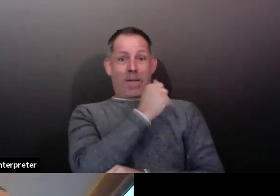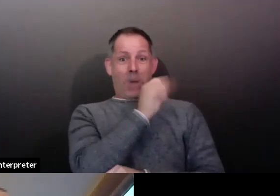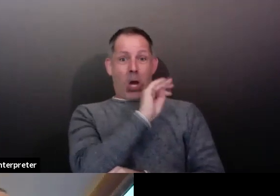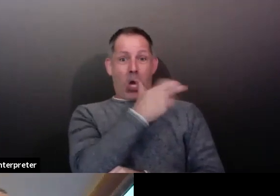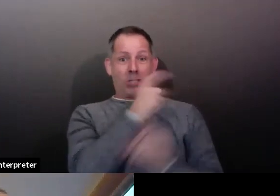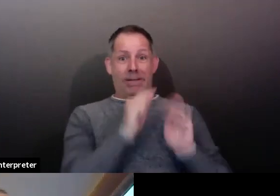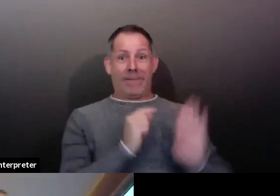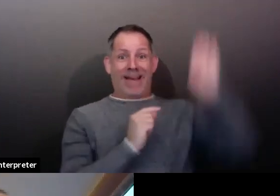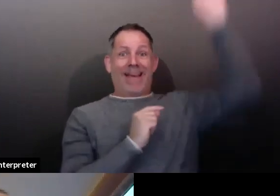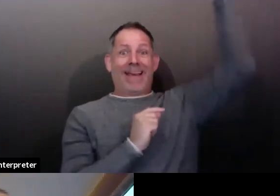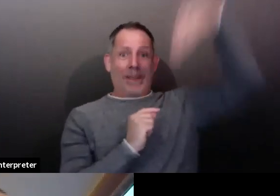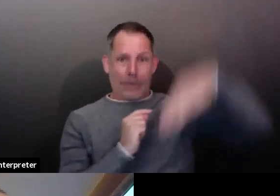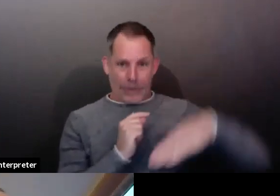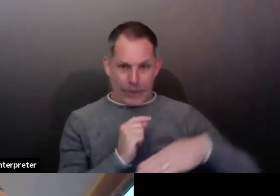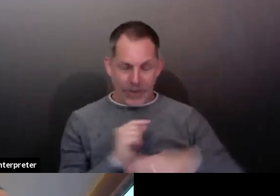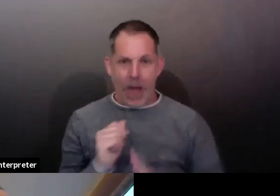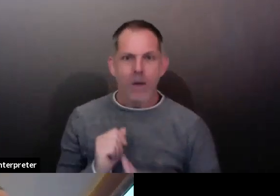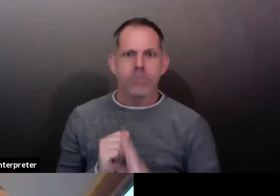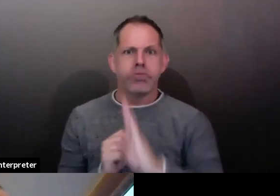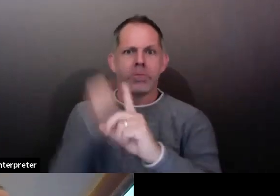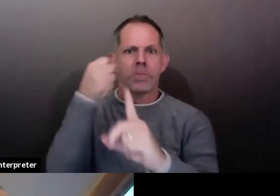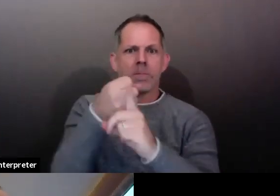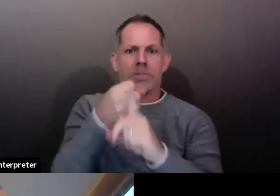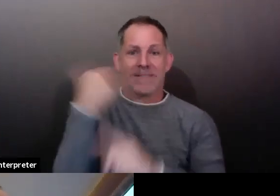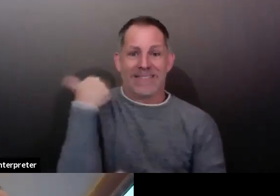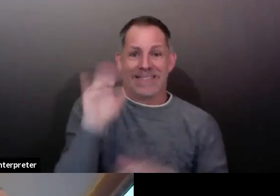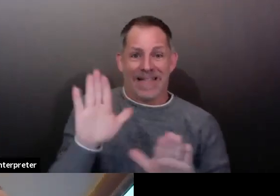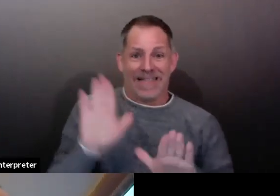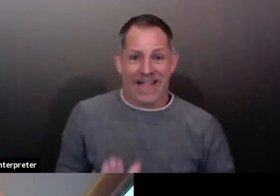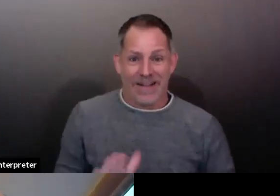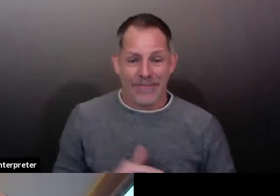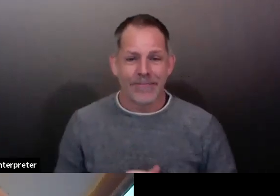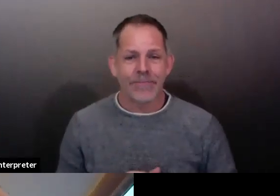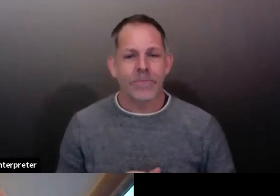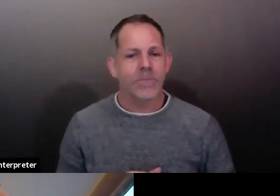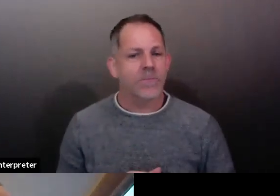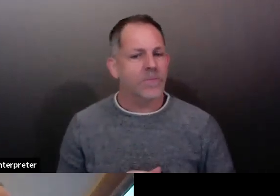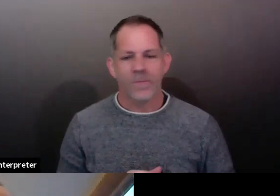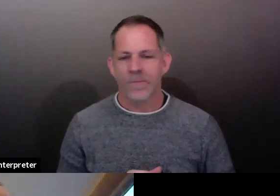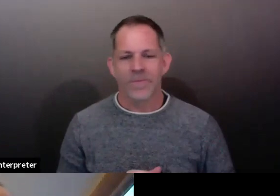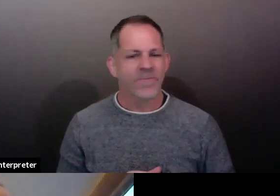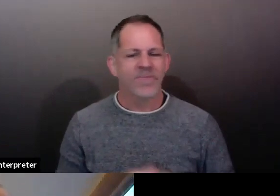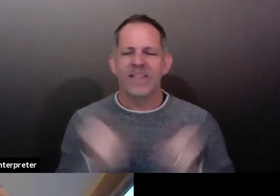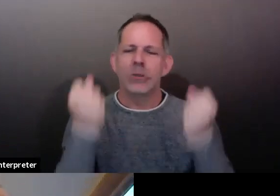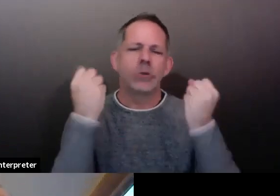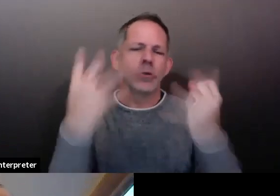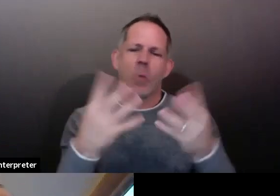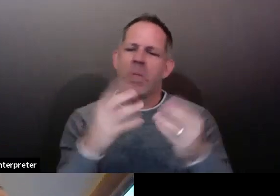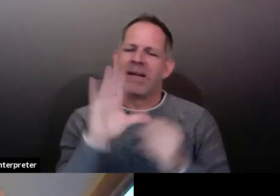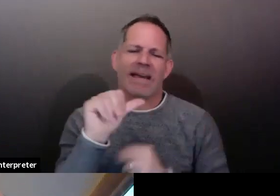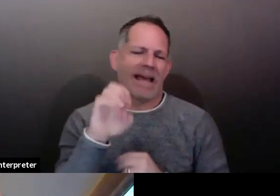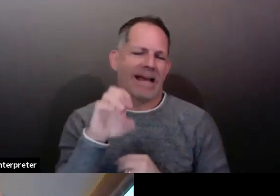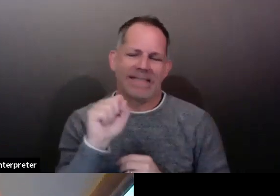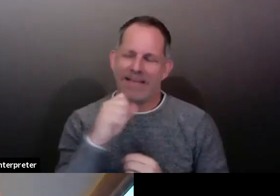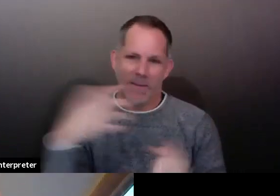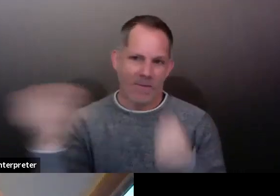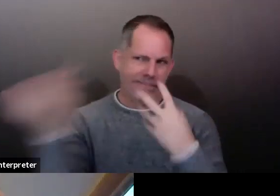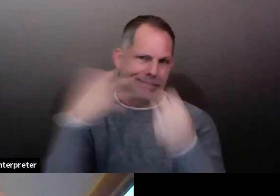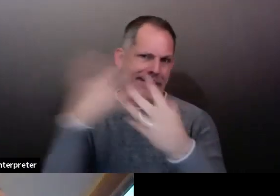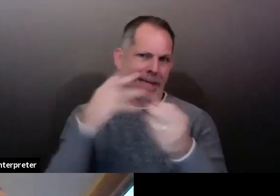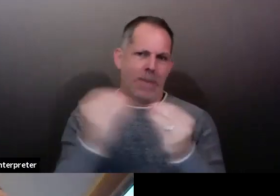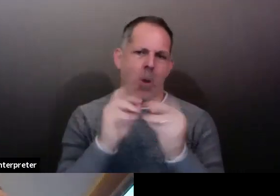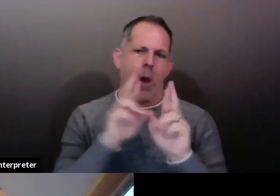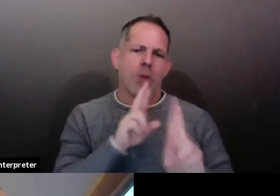we're seeing still lots of cases being reported and this bend in the curve, we've really got to all put our hearts